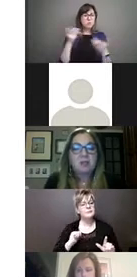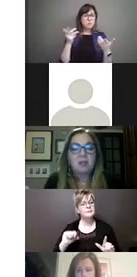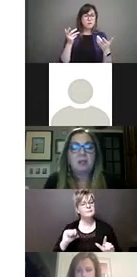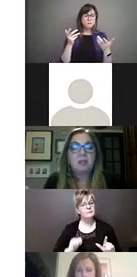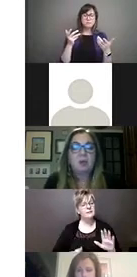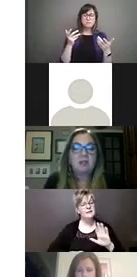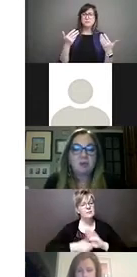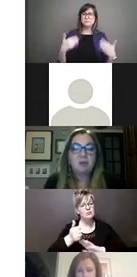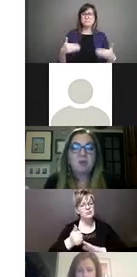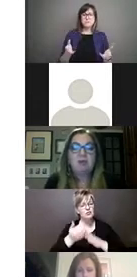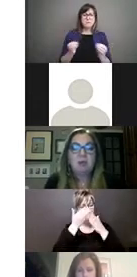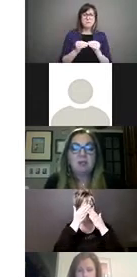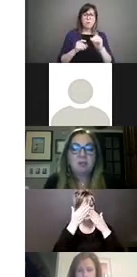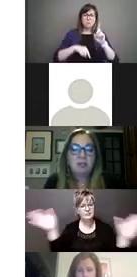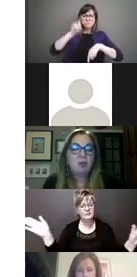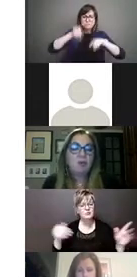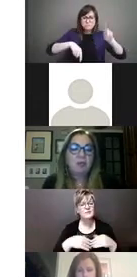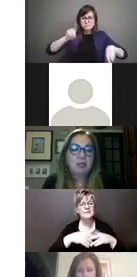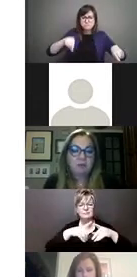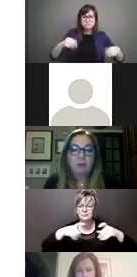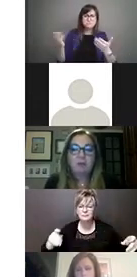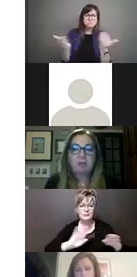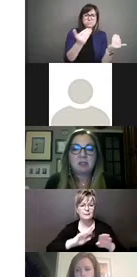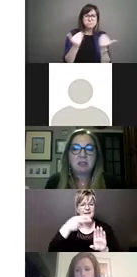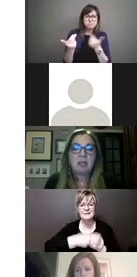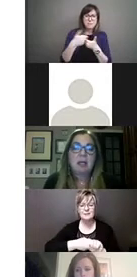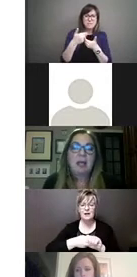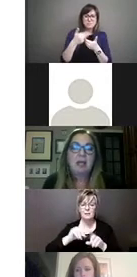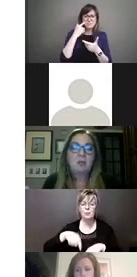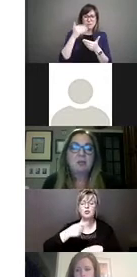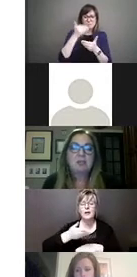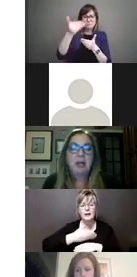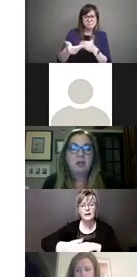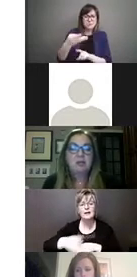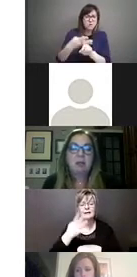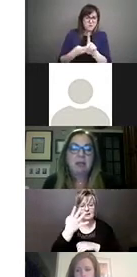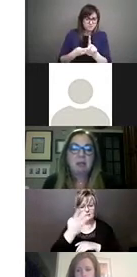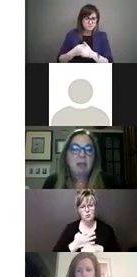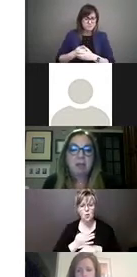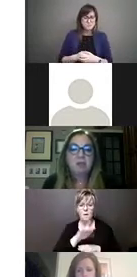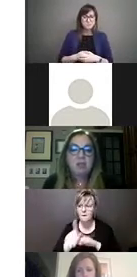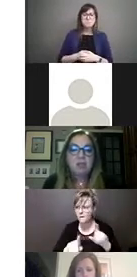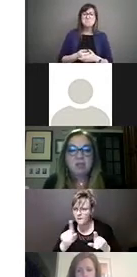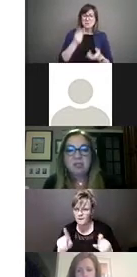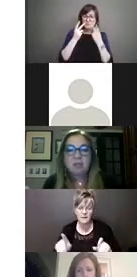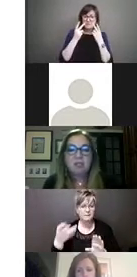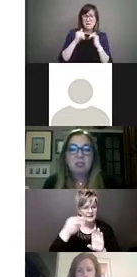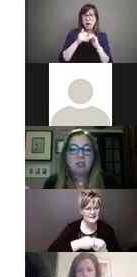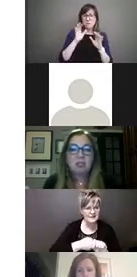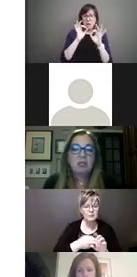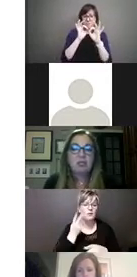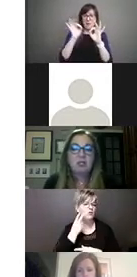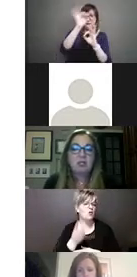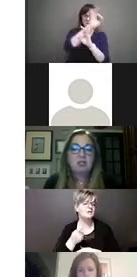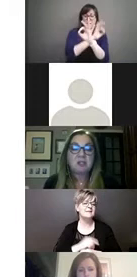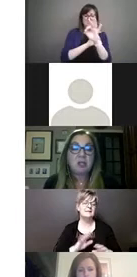still and more diverse web of participants over the next four months. And we'll see how this thematic map changes and begin to look